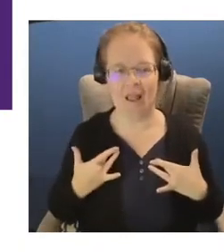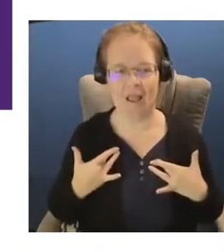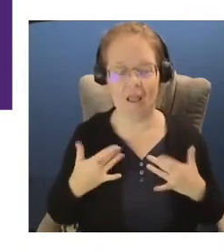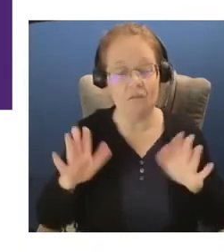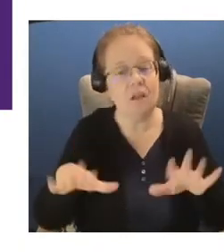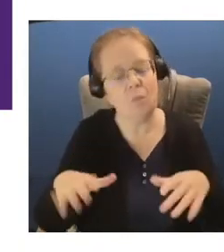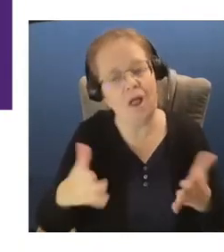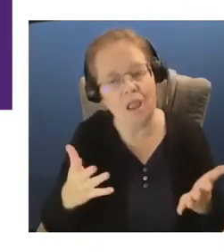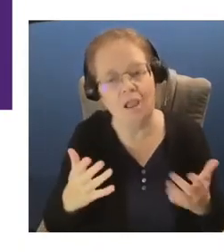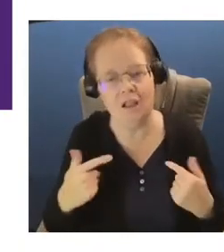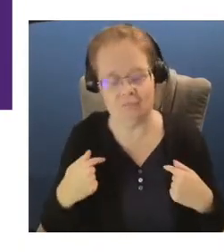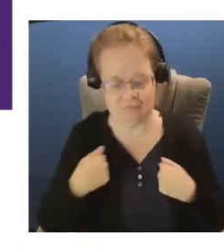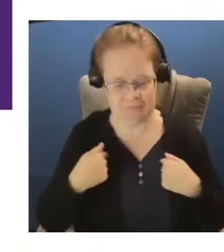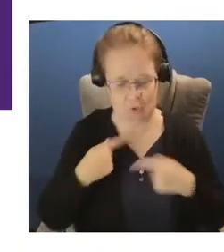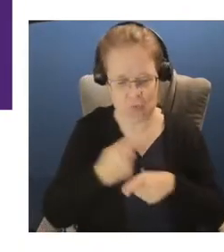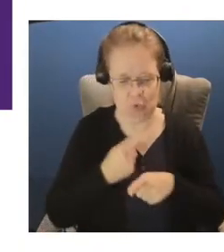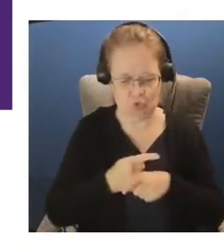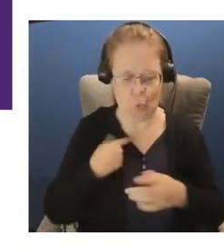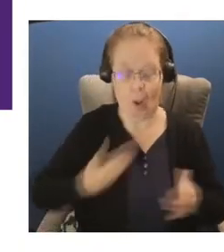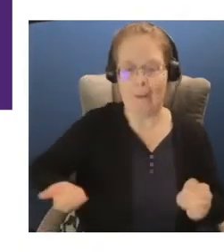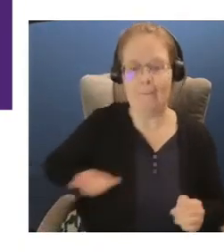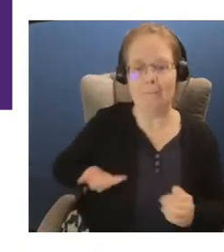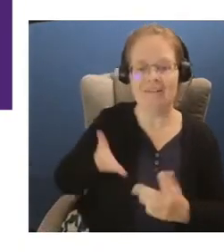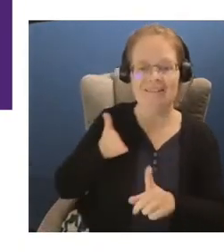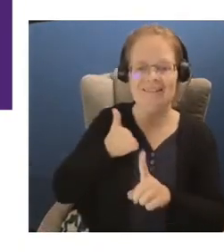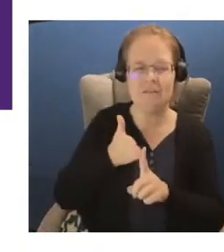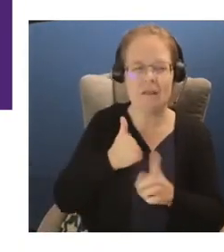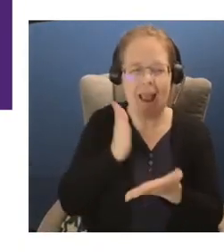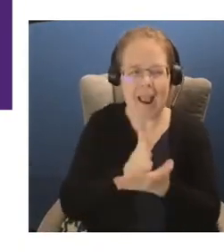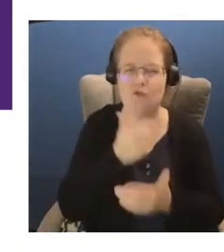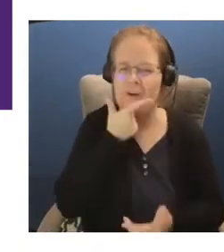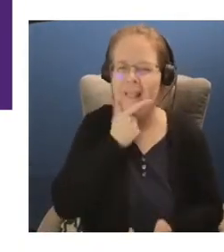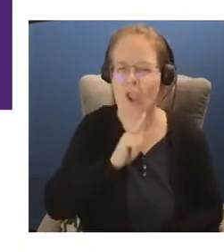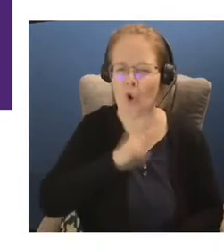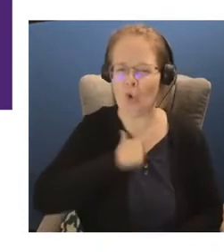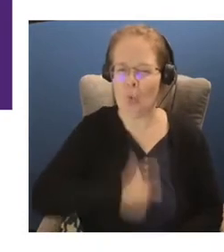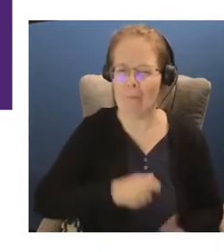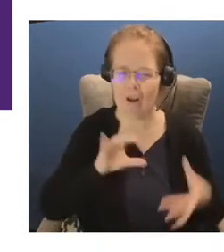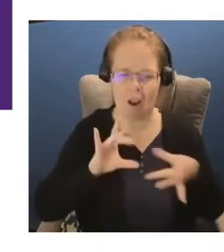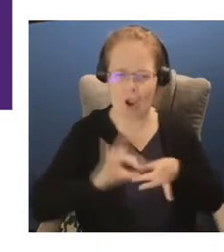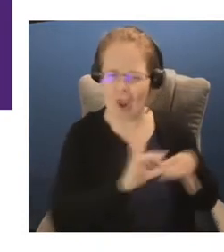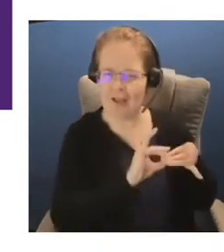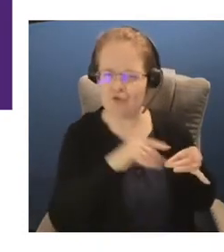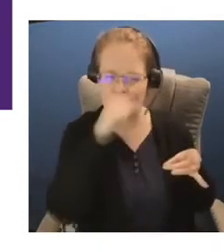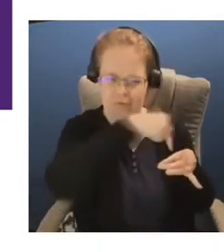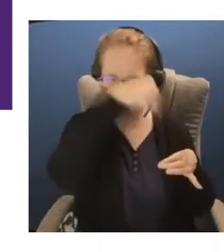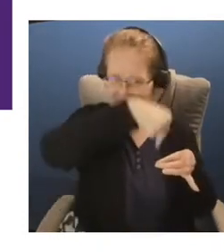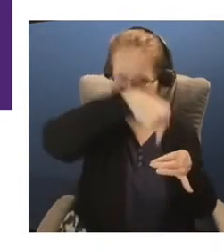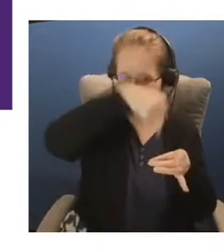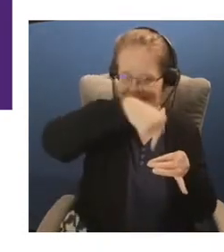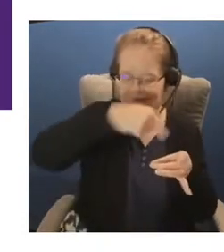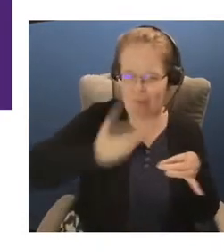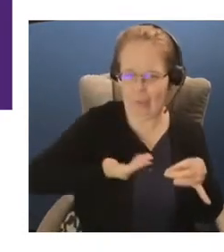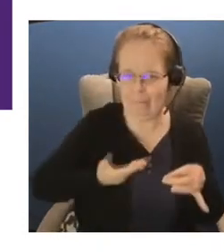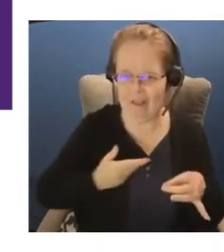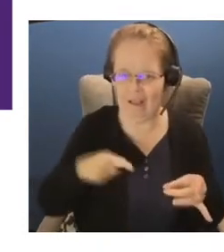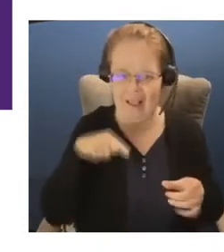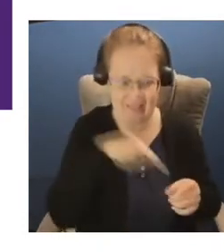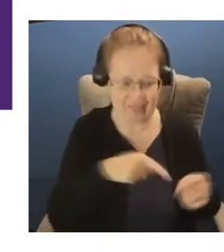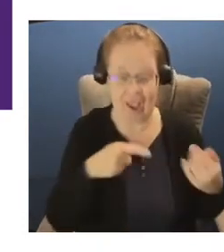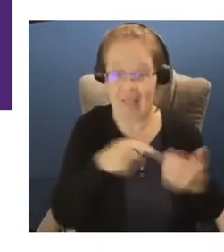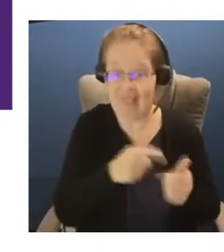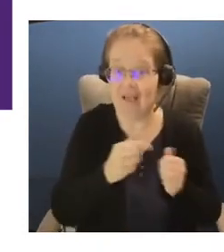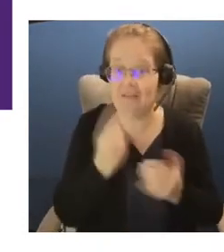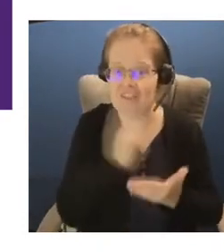meet a lot of goals when we talk about business goals, it's actually a human connection. That becomes the kind of the thing that people desire the most and value the